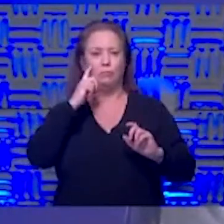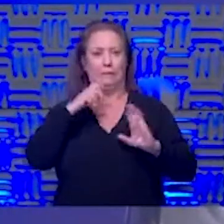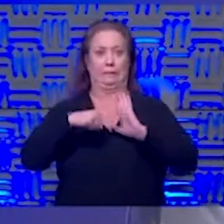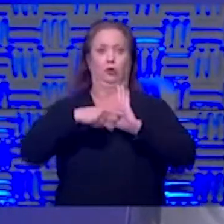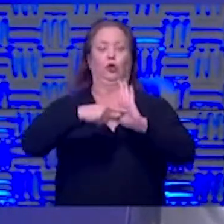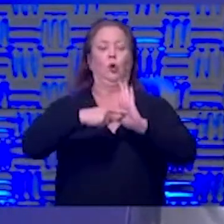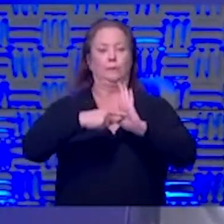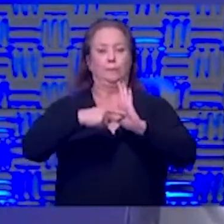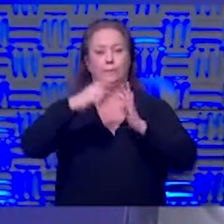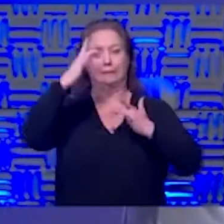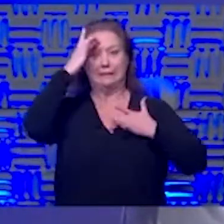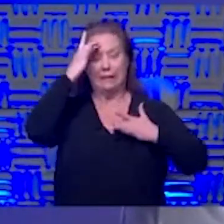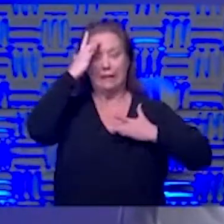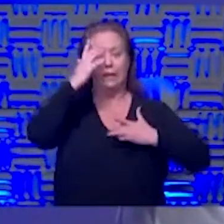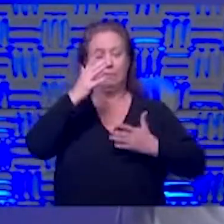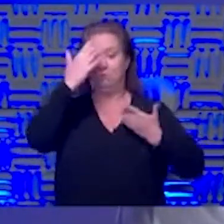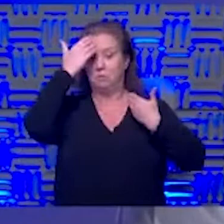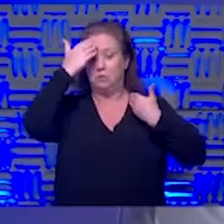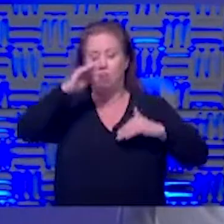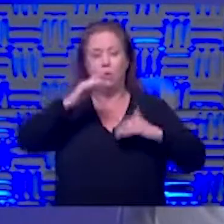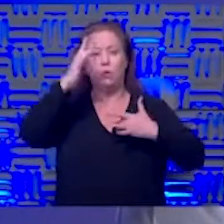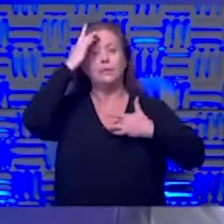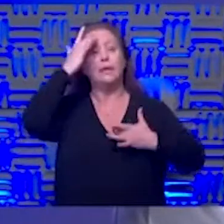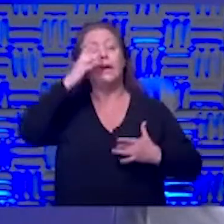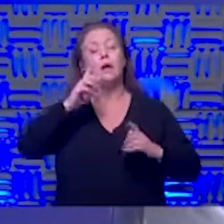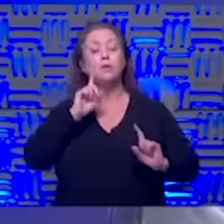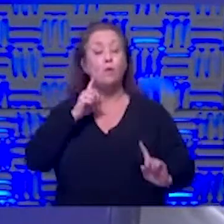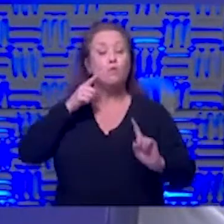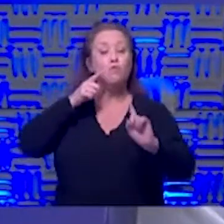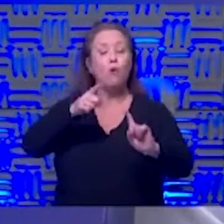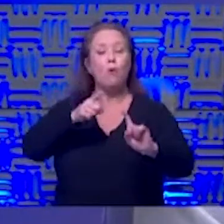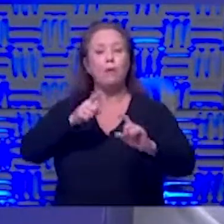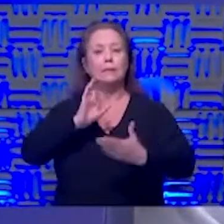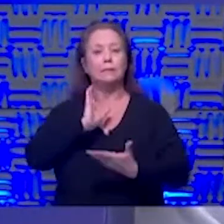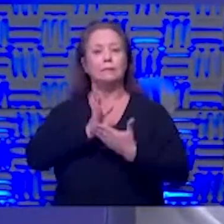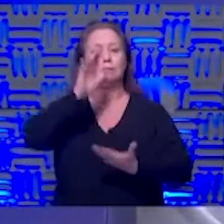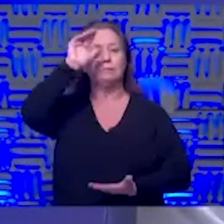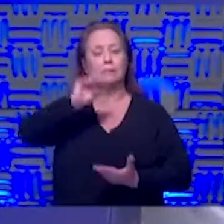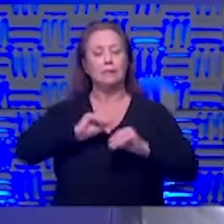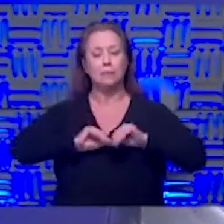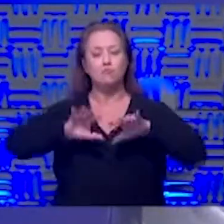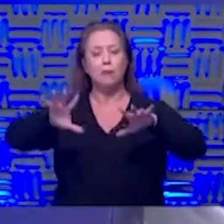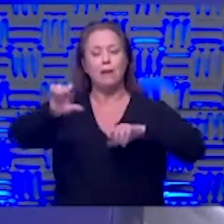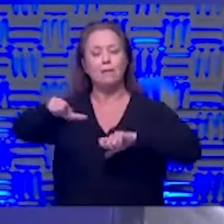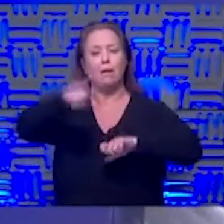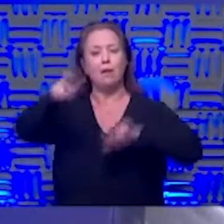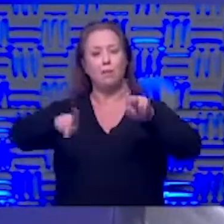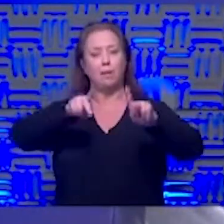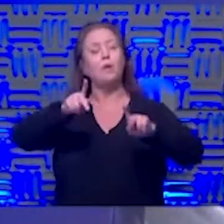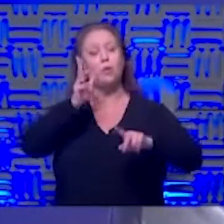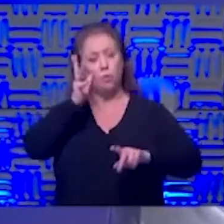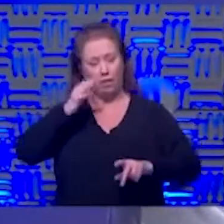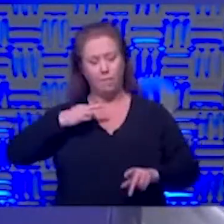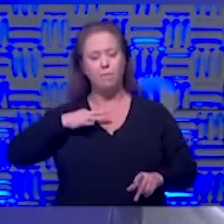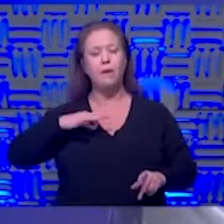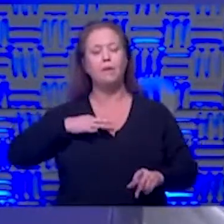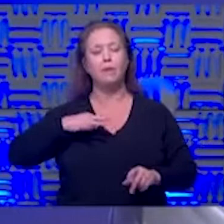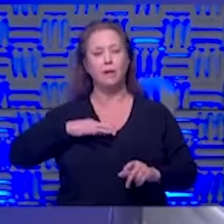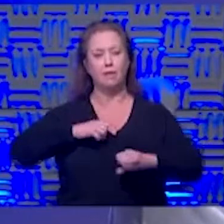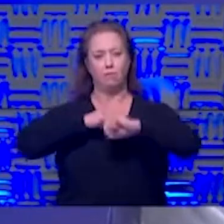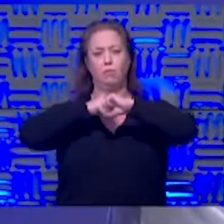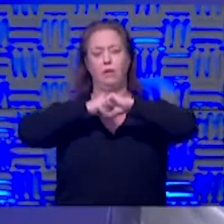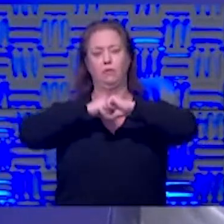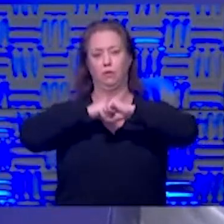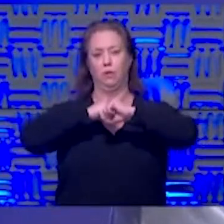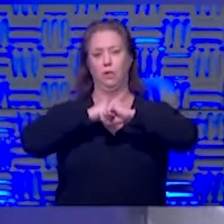-symptomatic and not even know they have the disease so the main goal of the mask is to help spreading it to other people you will get some benefit of a little bit of